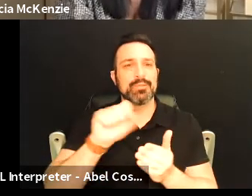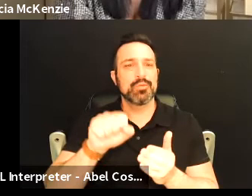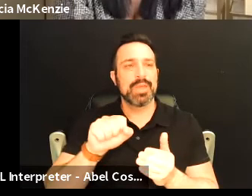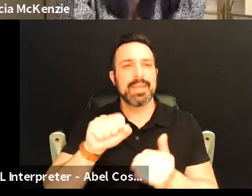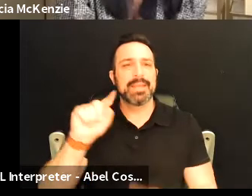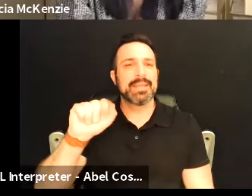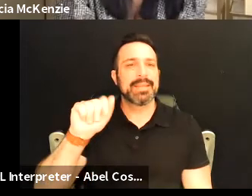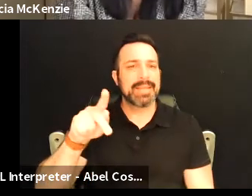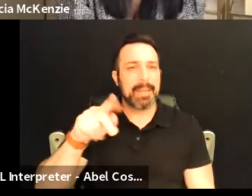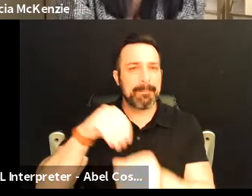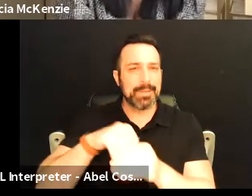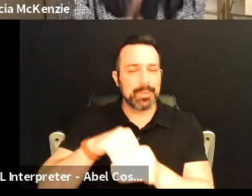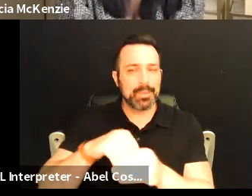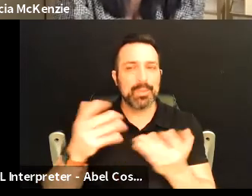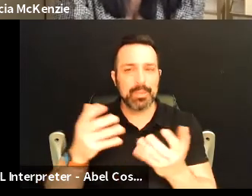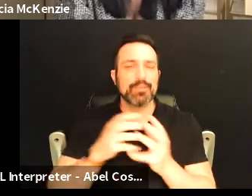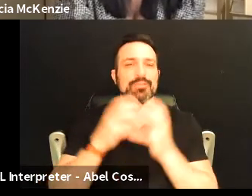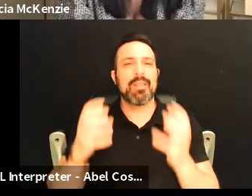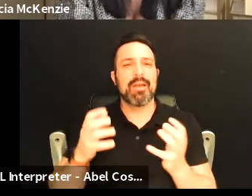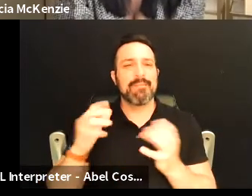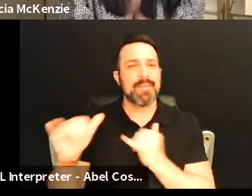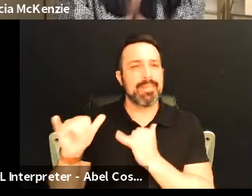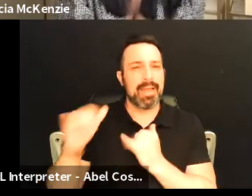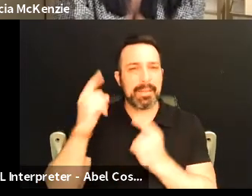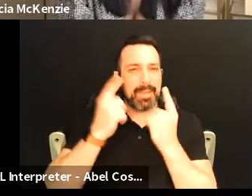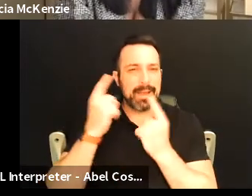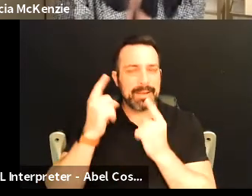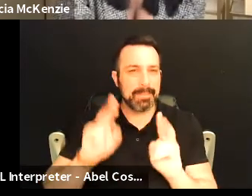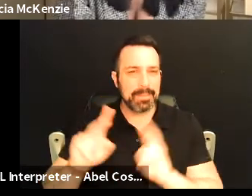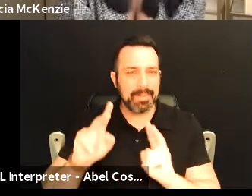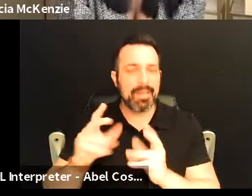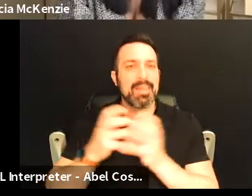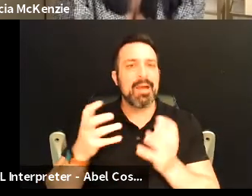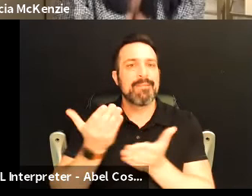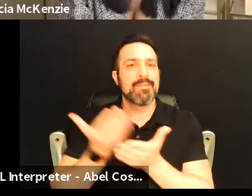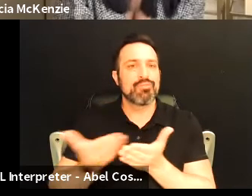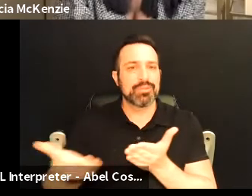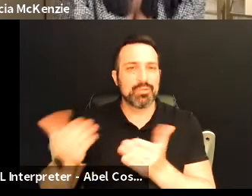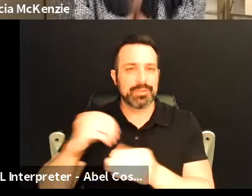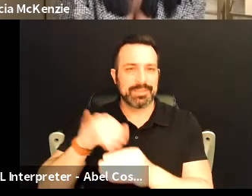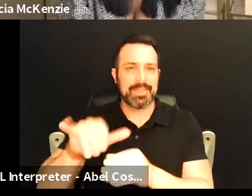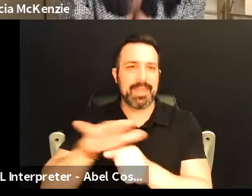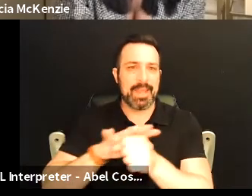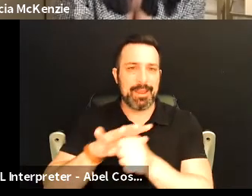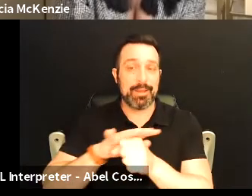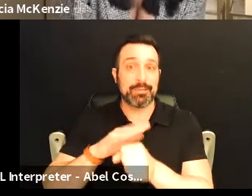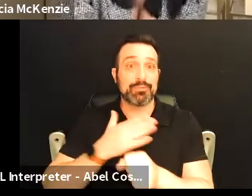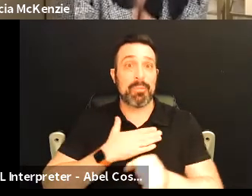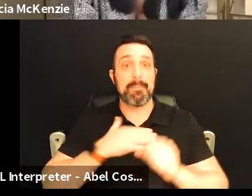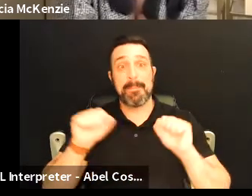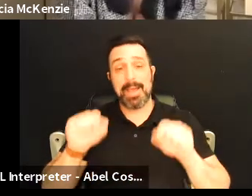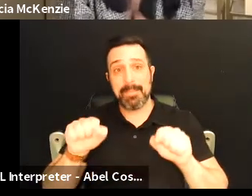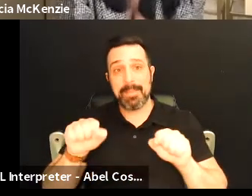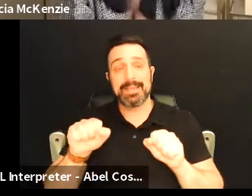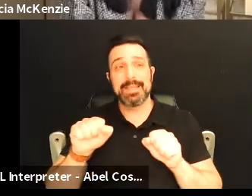into and there's a lot of like-minded people and there's a lot of resources in this area so i think my ability to kind